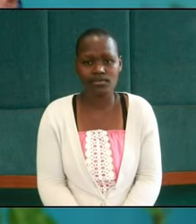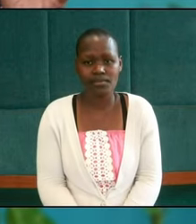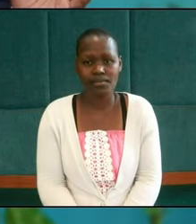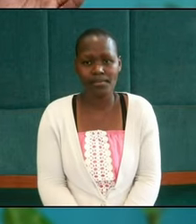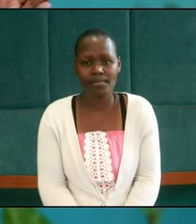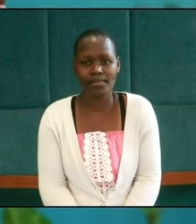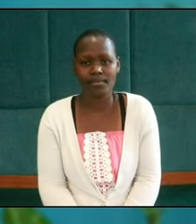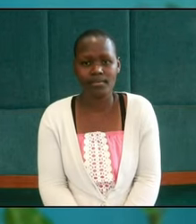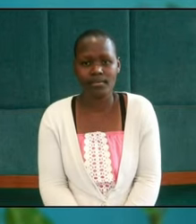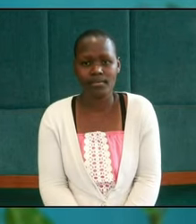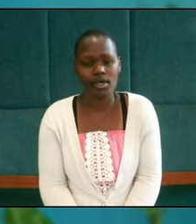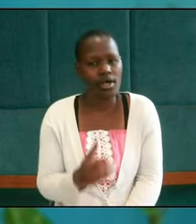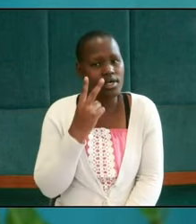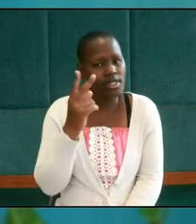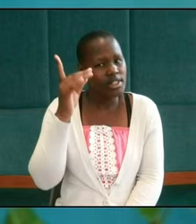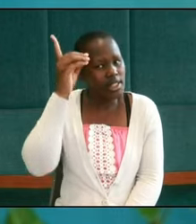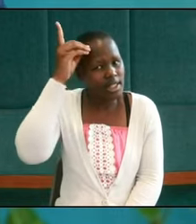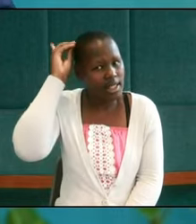we see Daniel